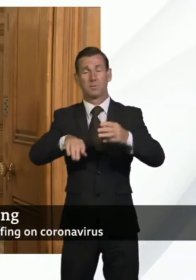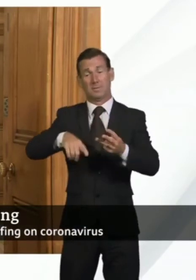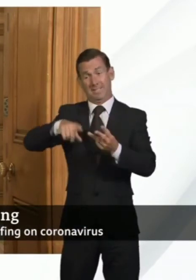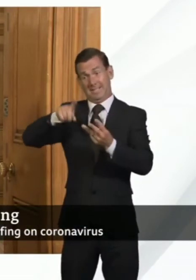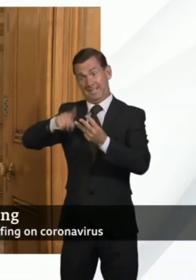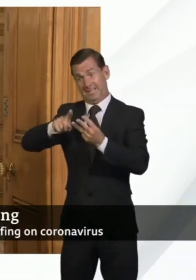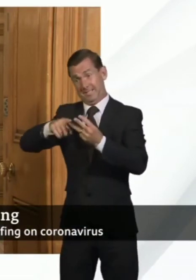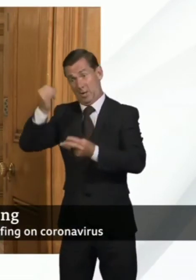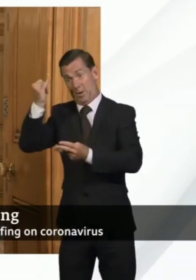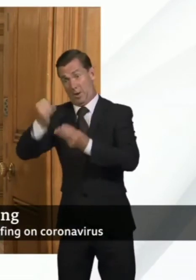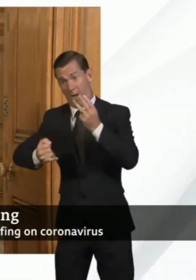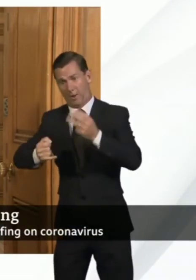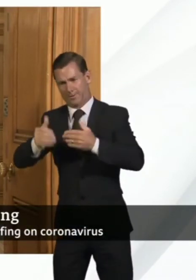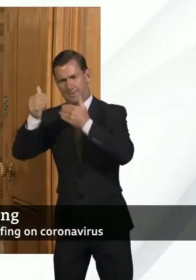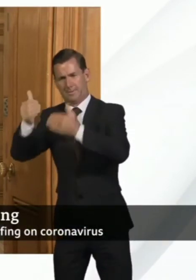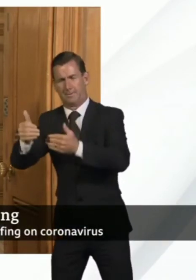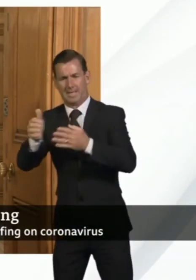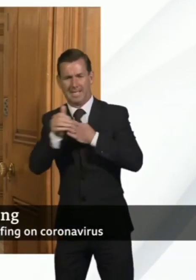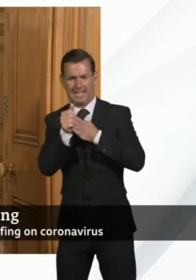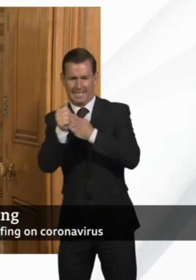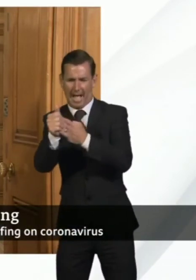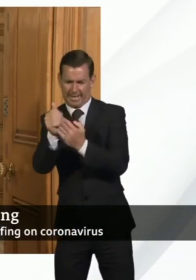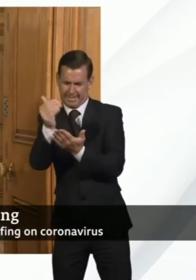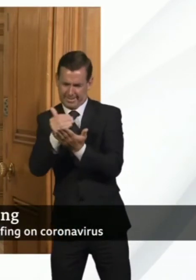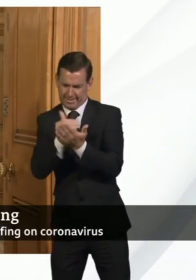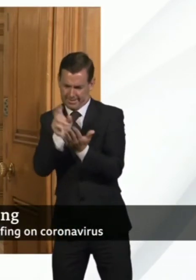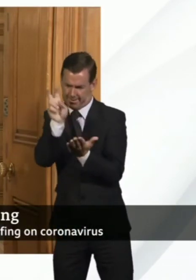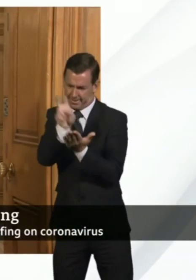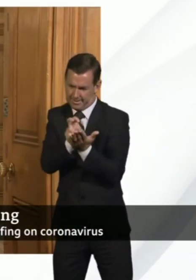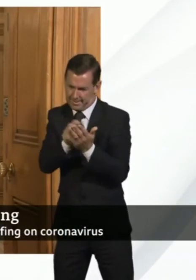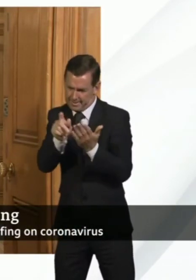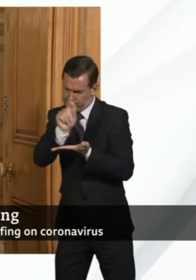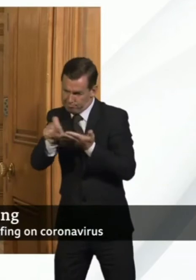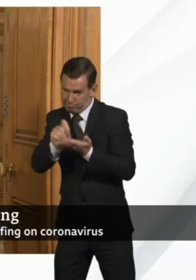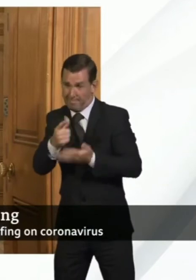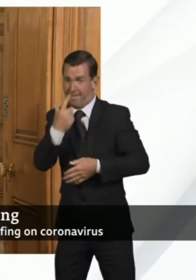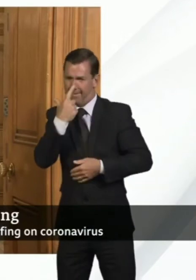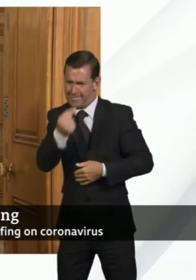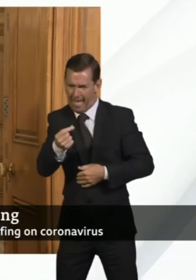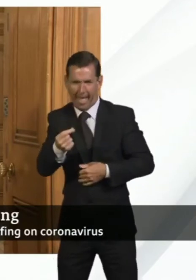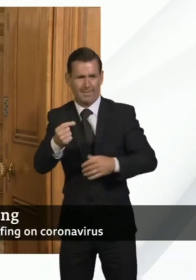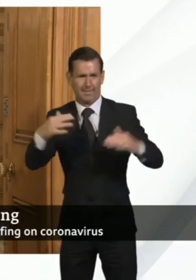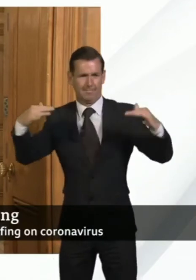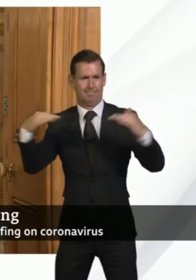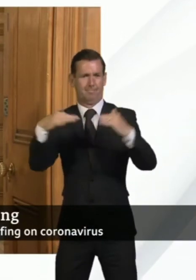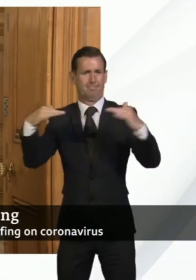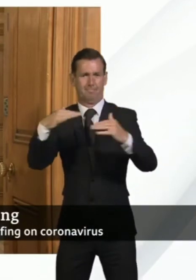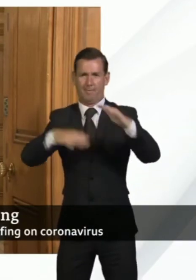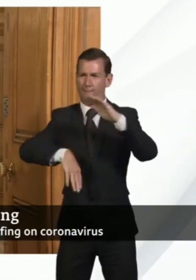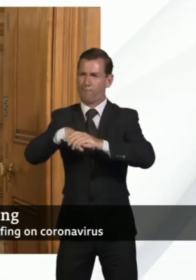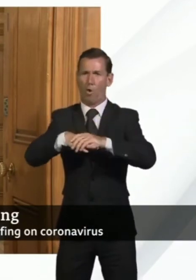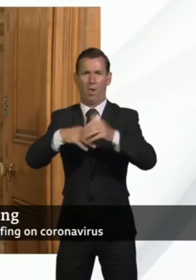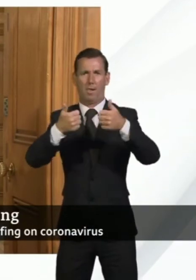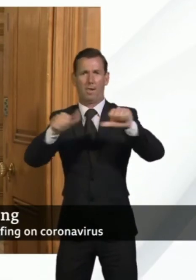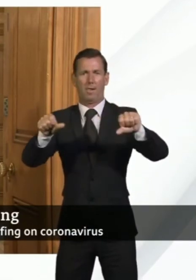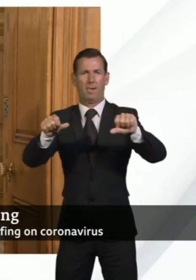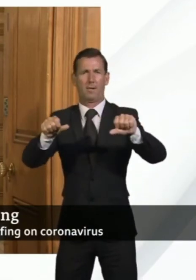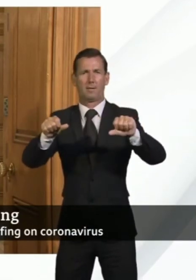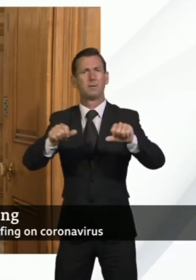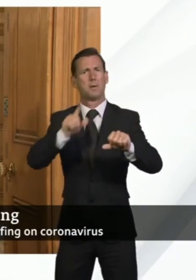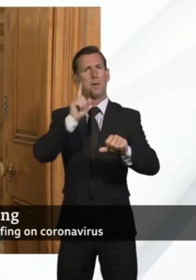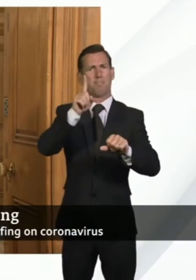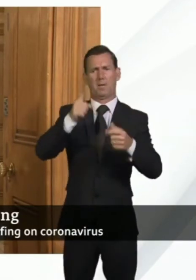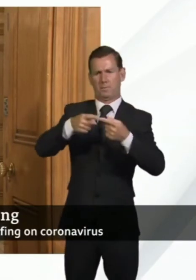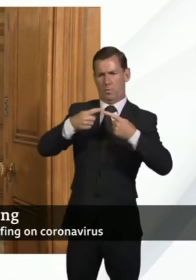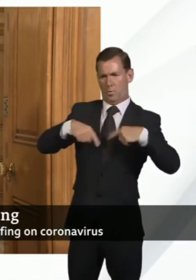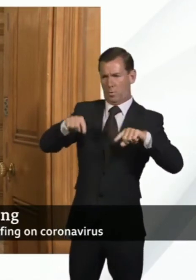stage would then be the guidelines as to whether they can resume behind closed doors in doing that we've been guided by